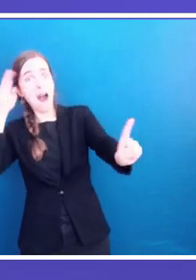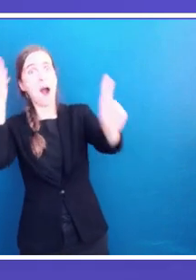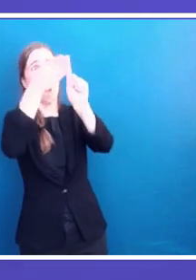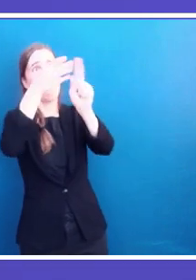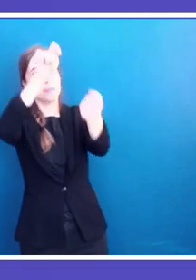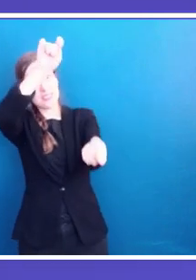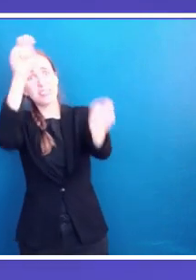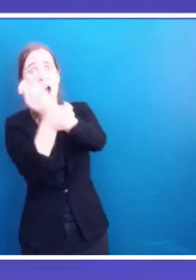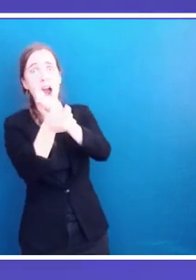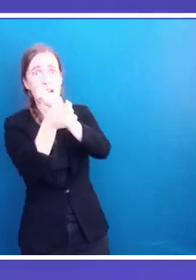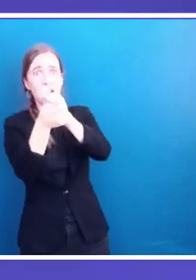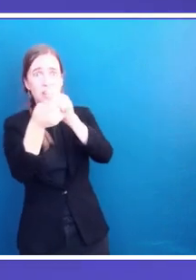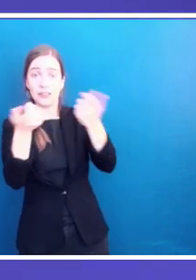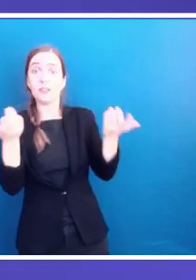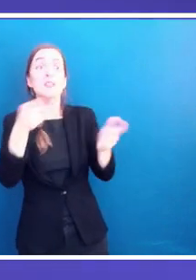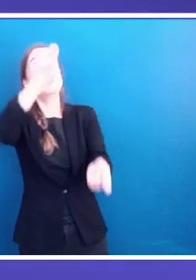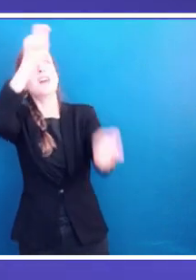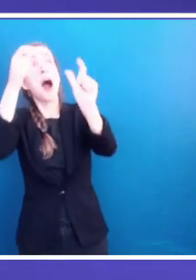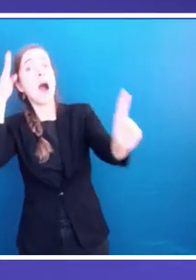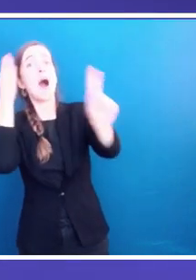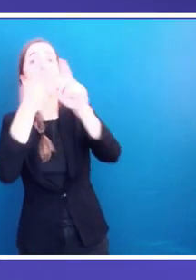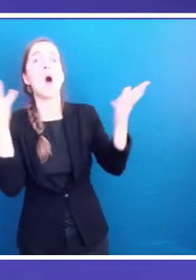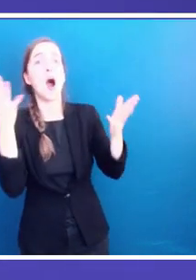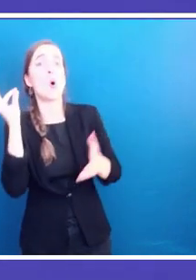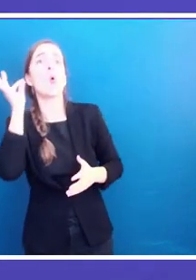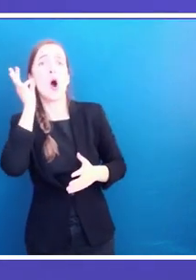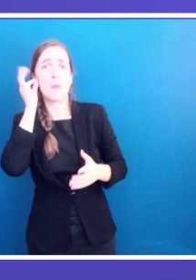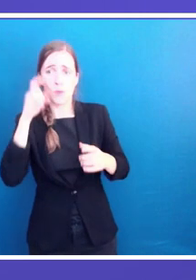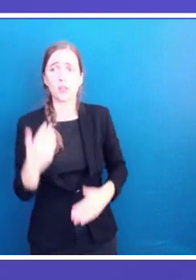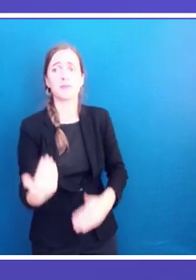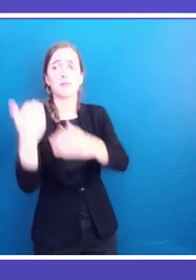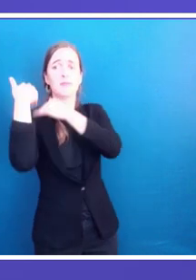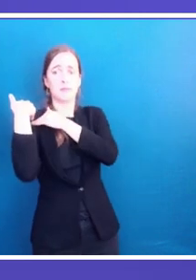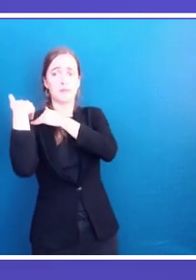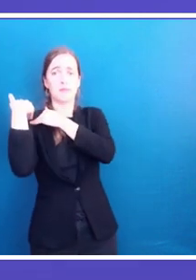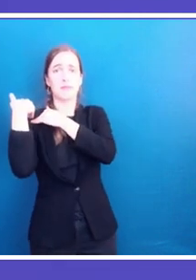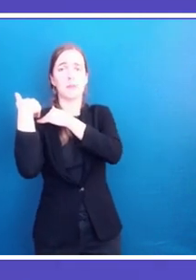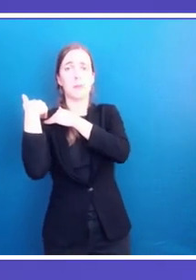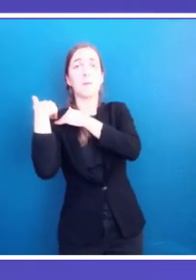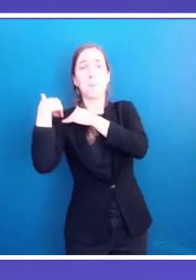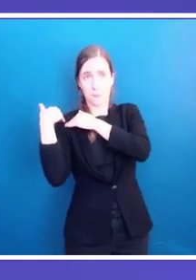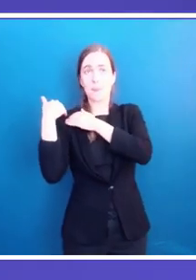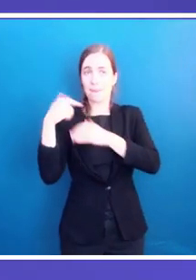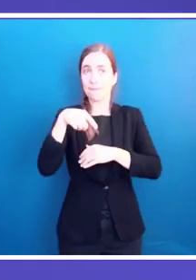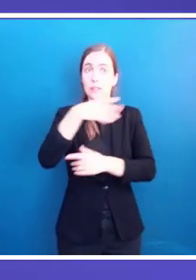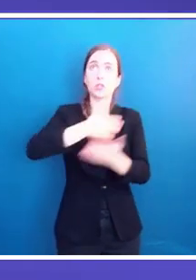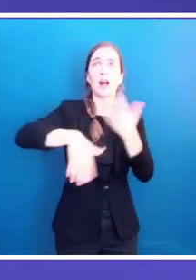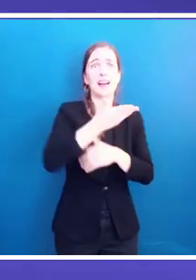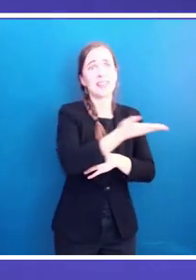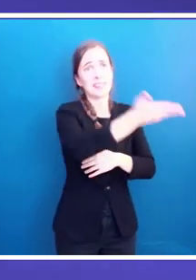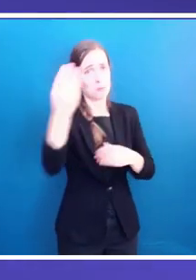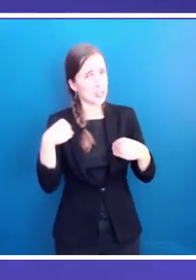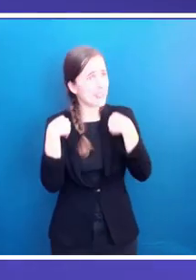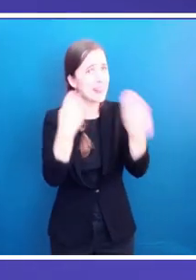society, and also of men. At the Catalan Ministry for Foreign Affairs, we've worked with the Catalan Women's